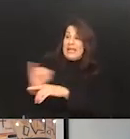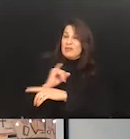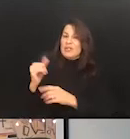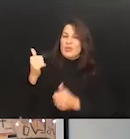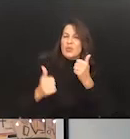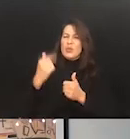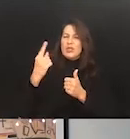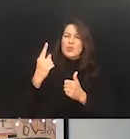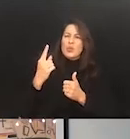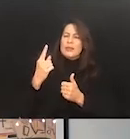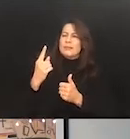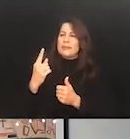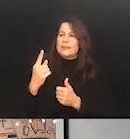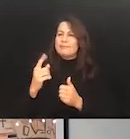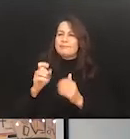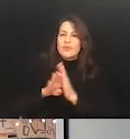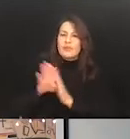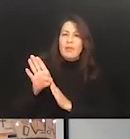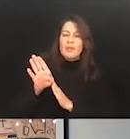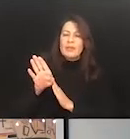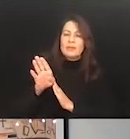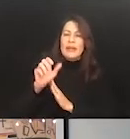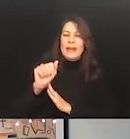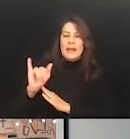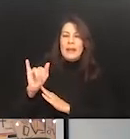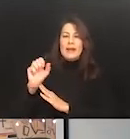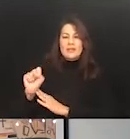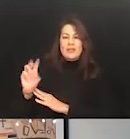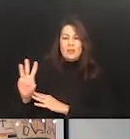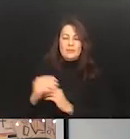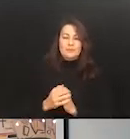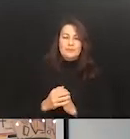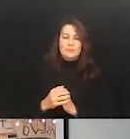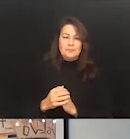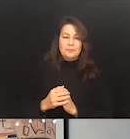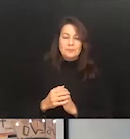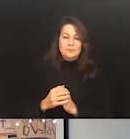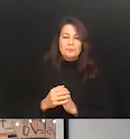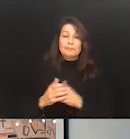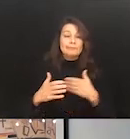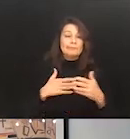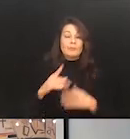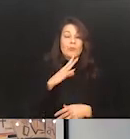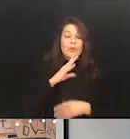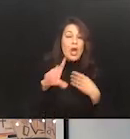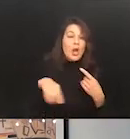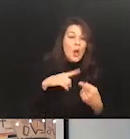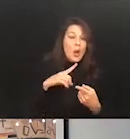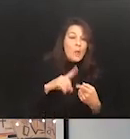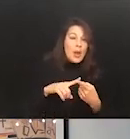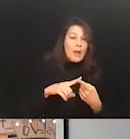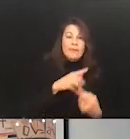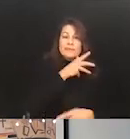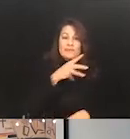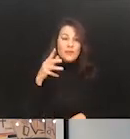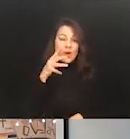leaders in AI software. The main point of it is that whether you're talking about agriculture, auto, government,